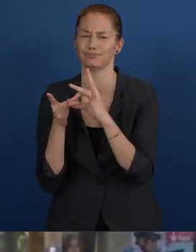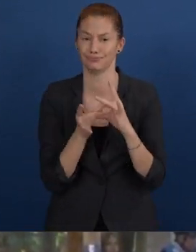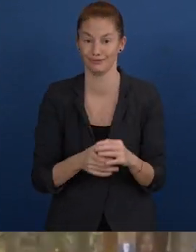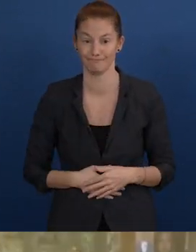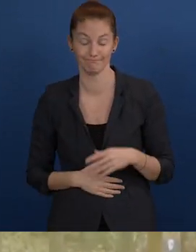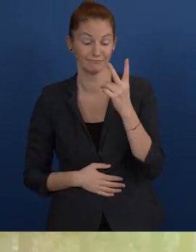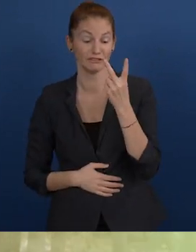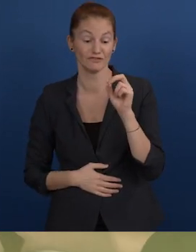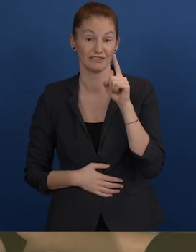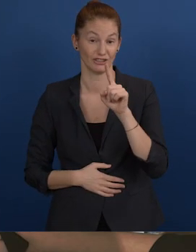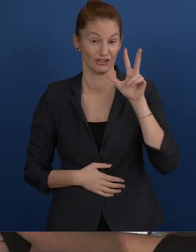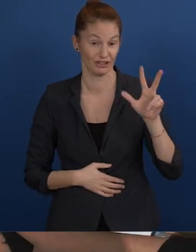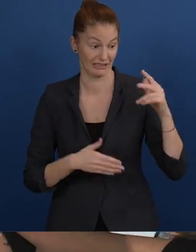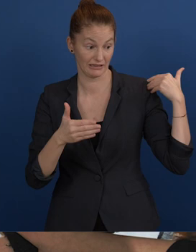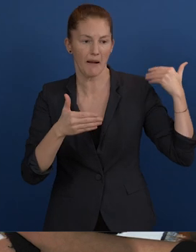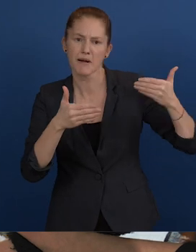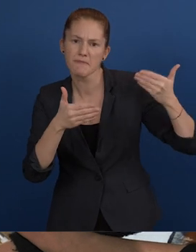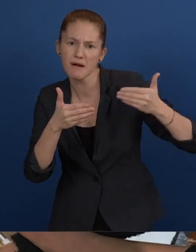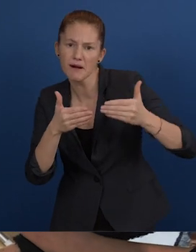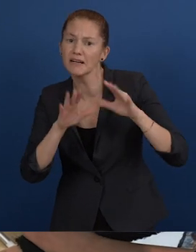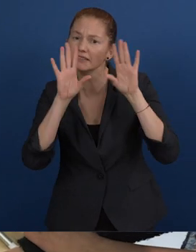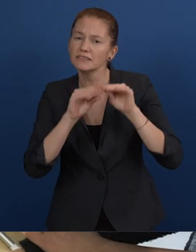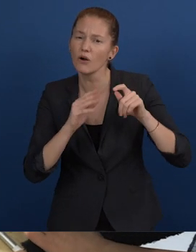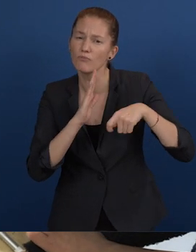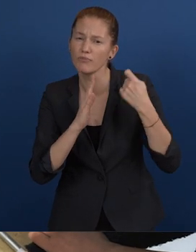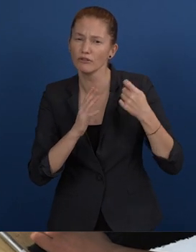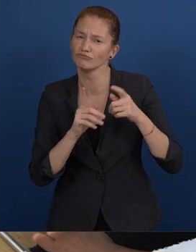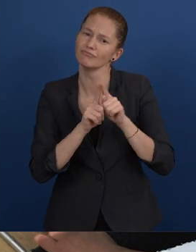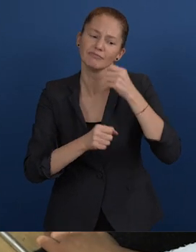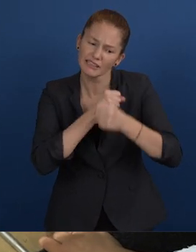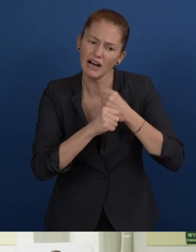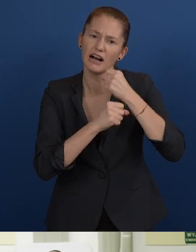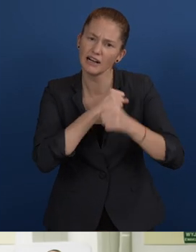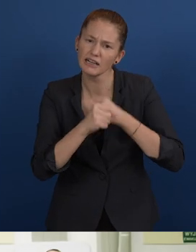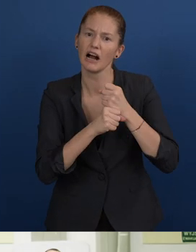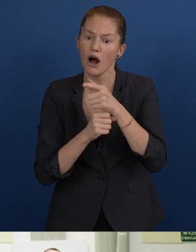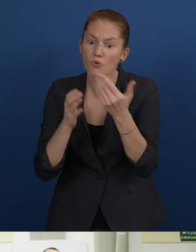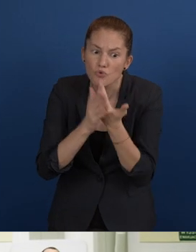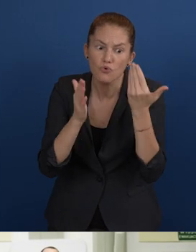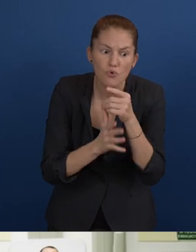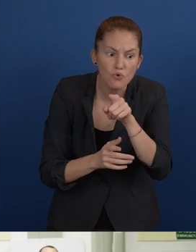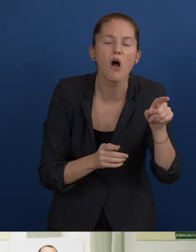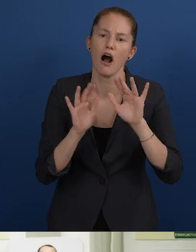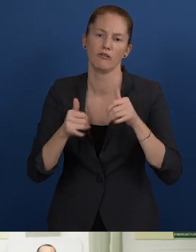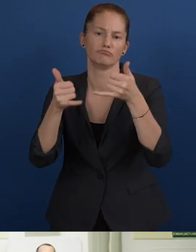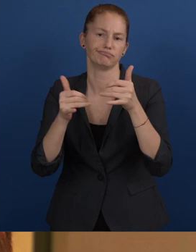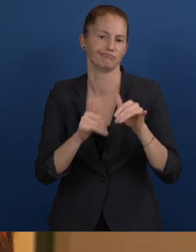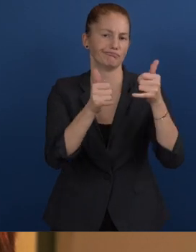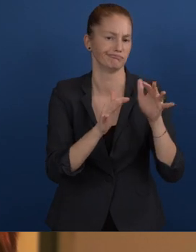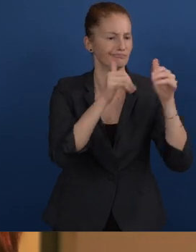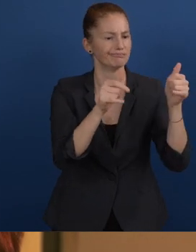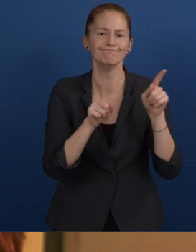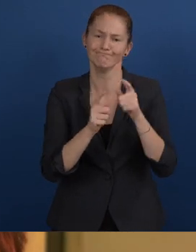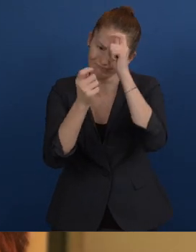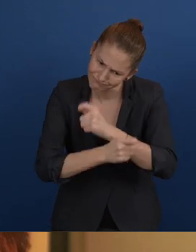disabilities. Since 2013, the Xero Project selects, honours and supports innovative practices